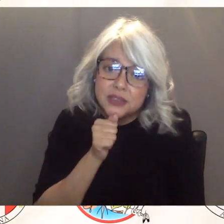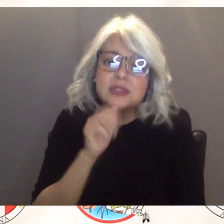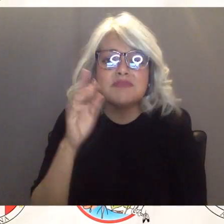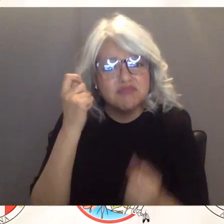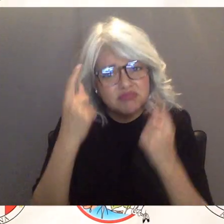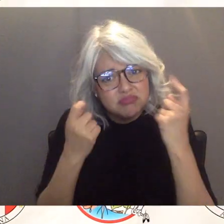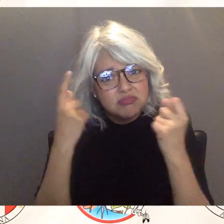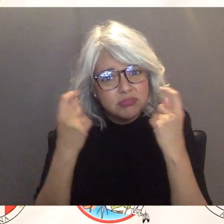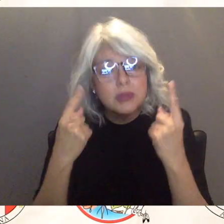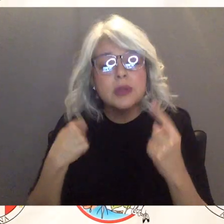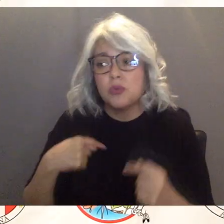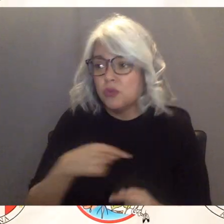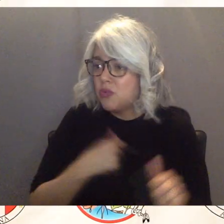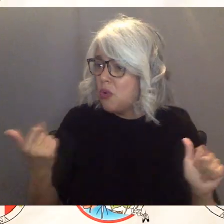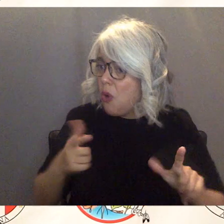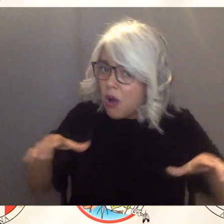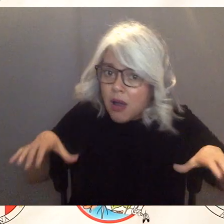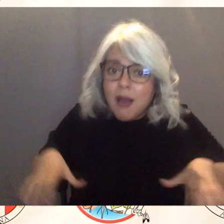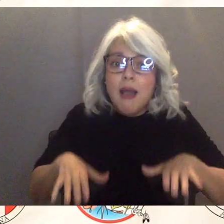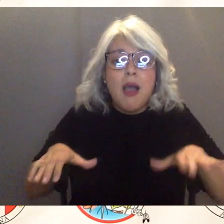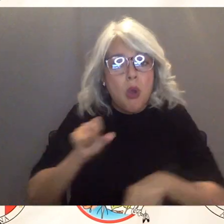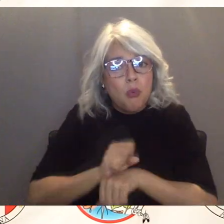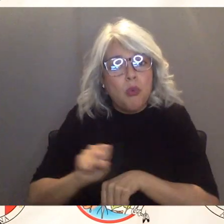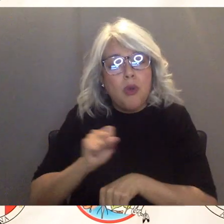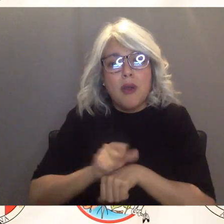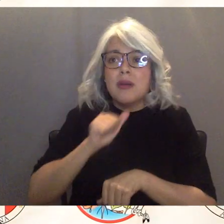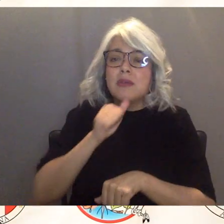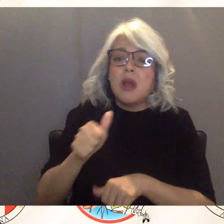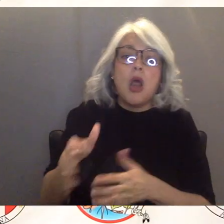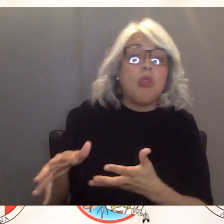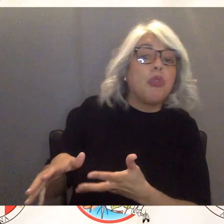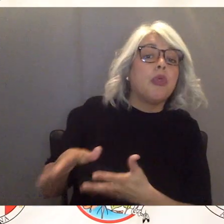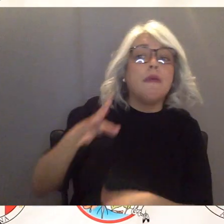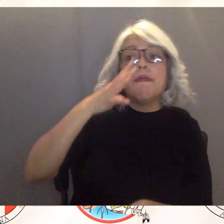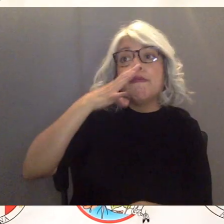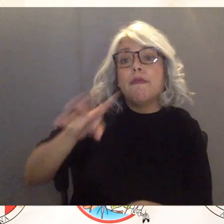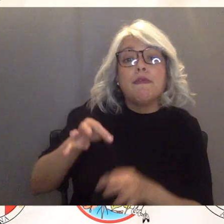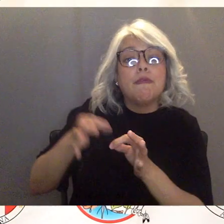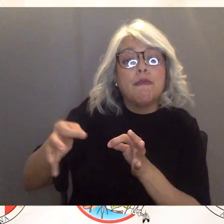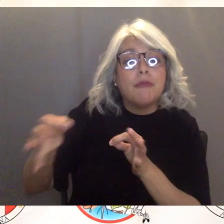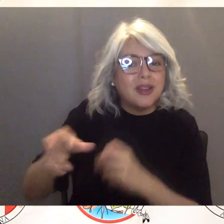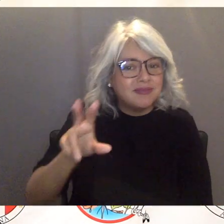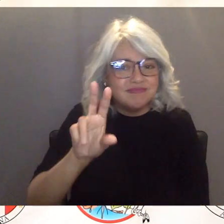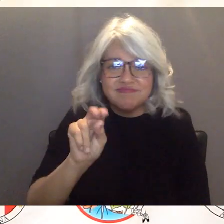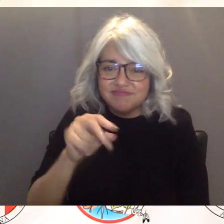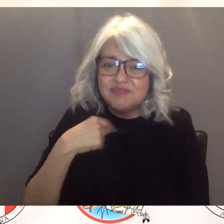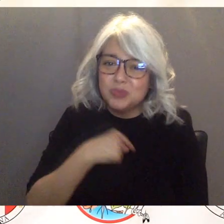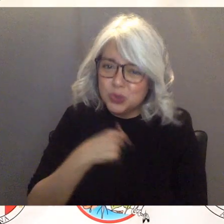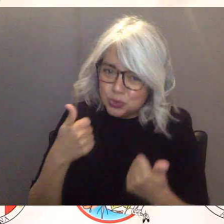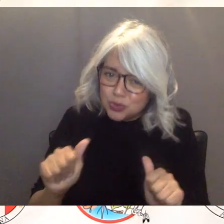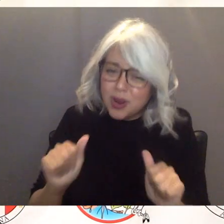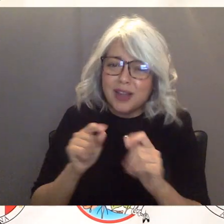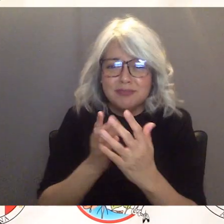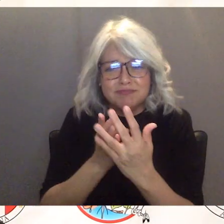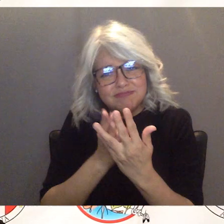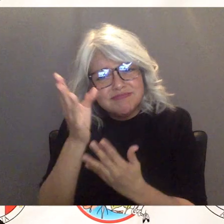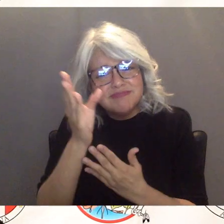all of us are working uh behind the scenes to do everything we can to to help come back this pandemic um